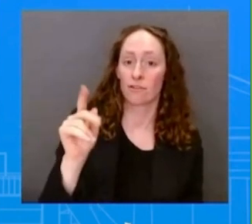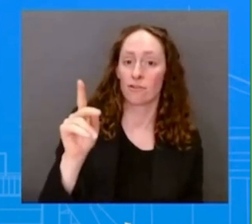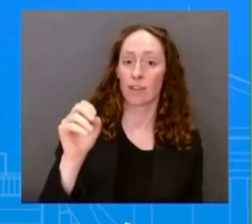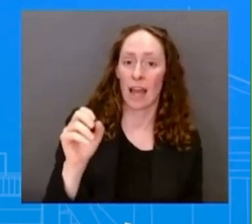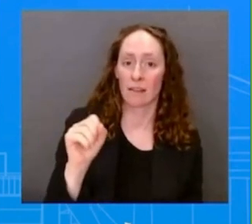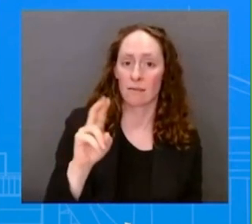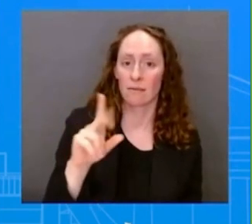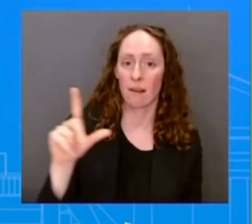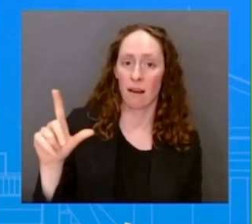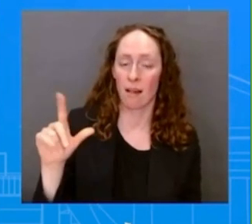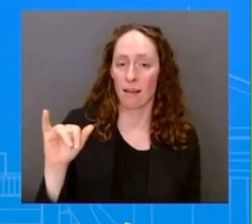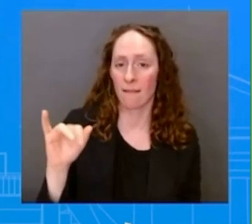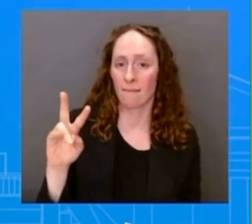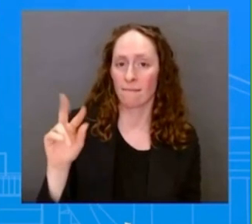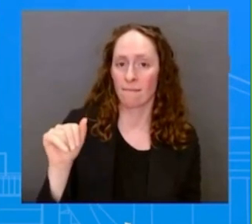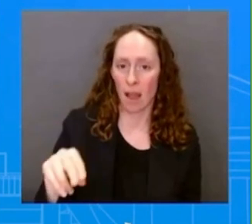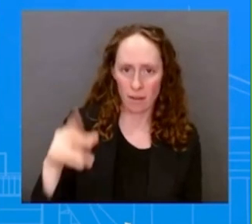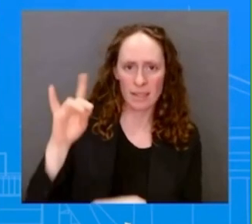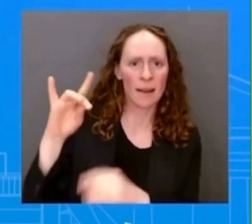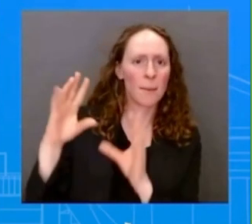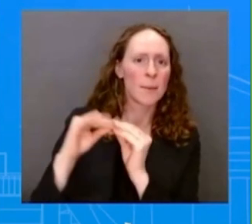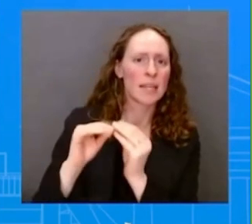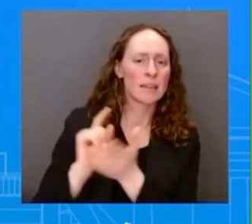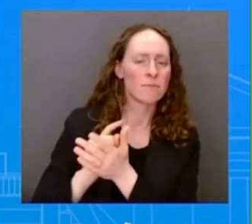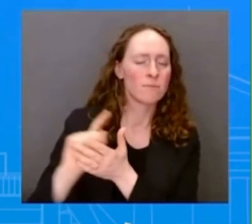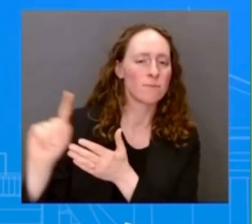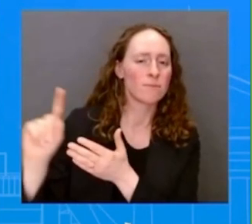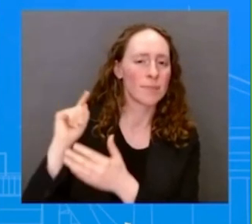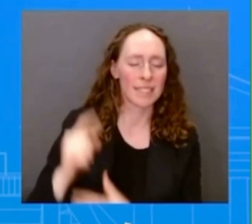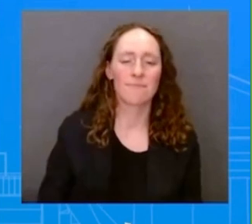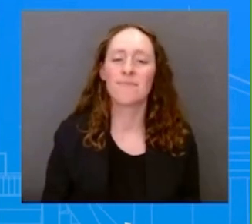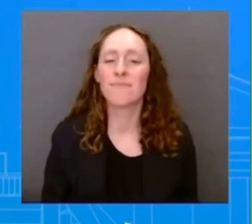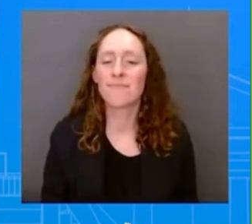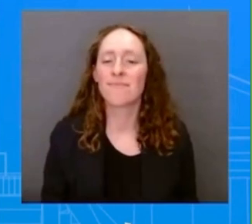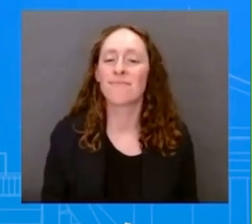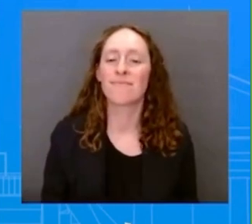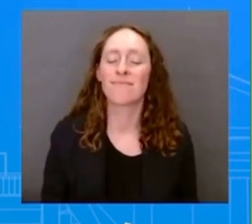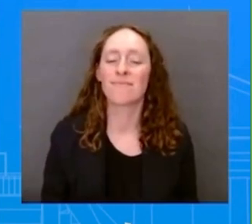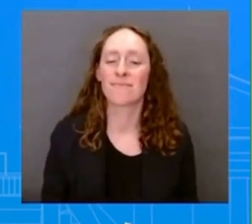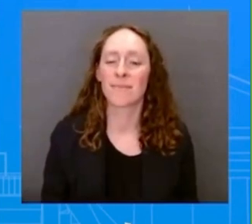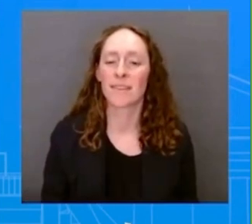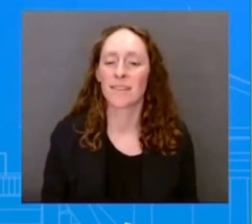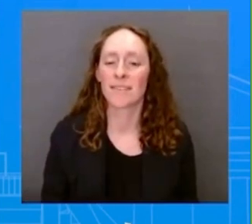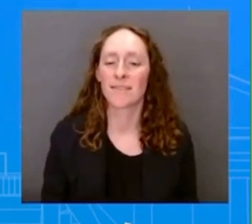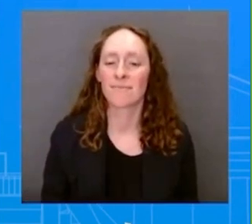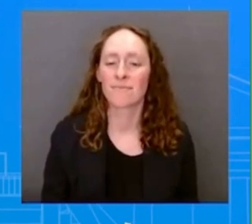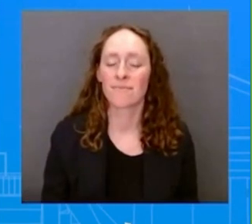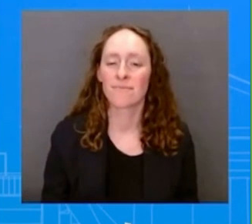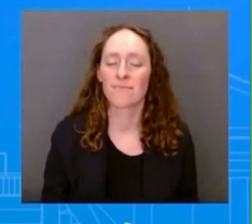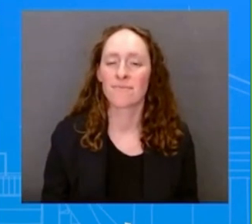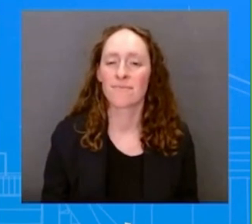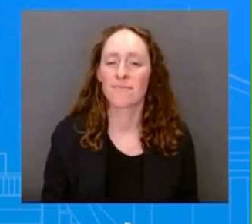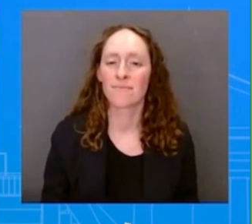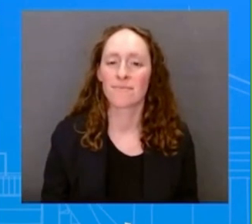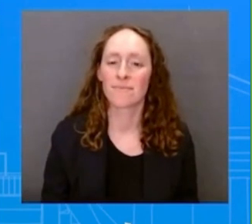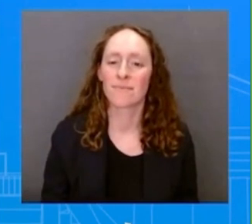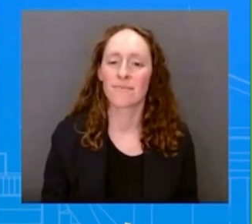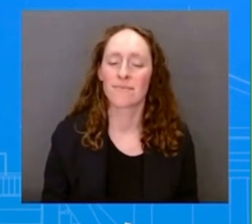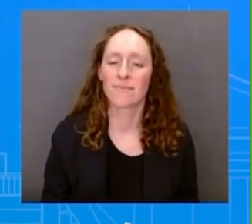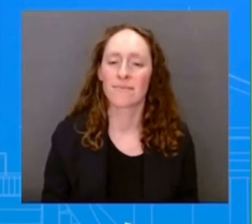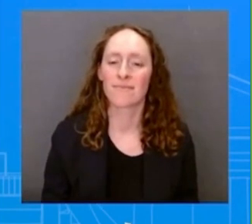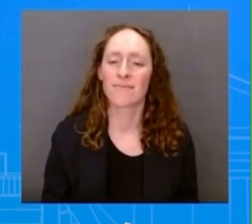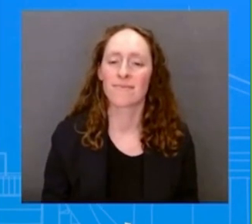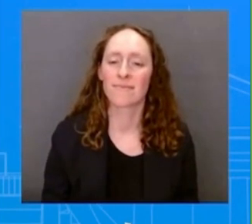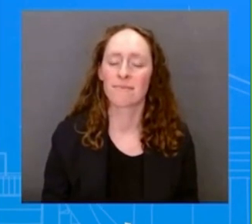This issue was I think among the top issues discussed. Why did you decide not to make that call public? I